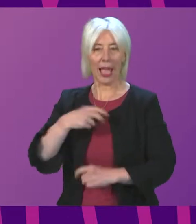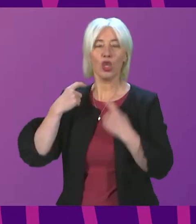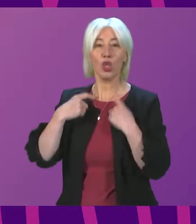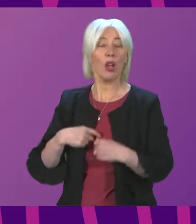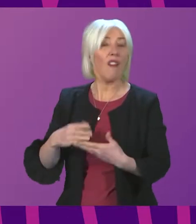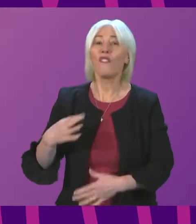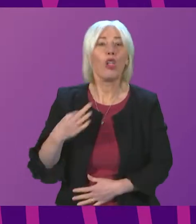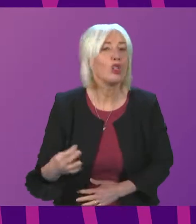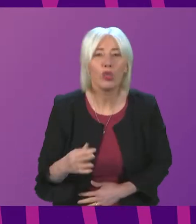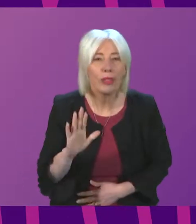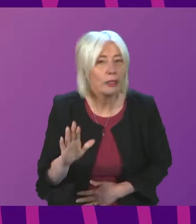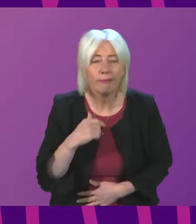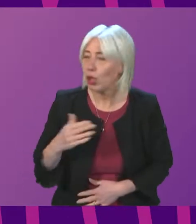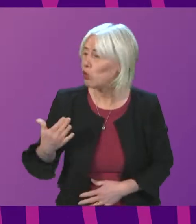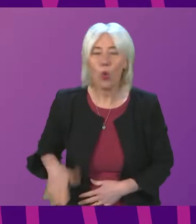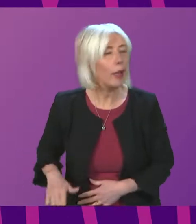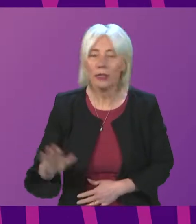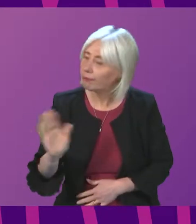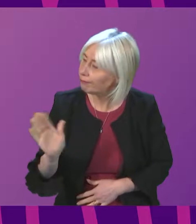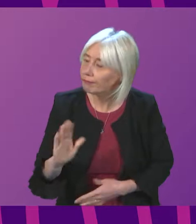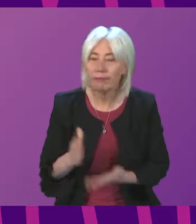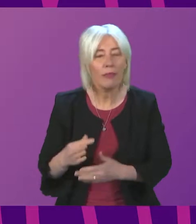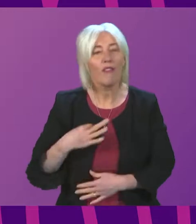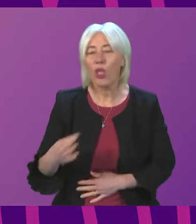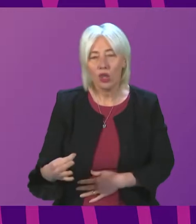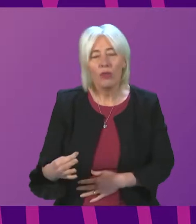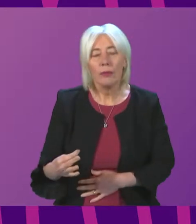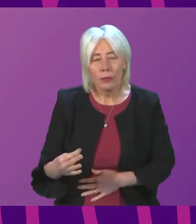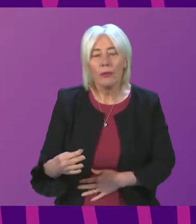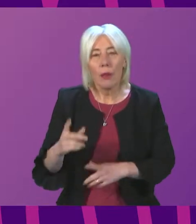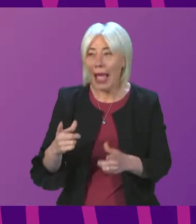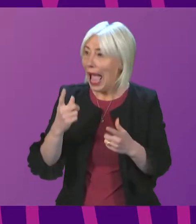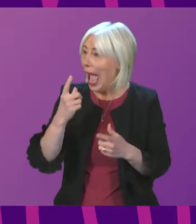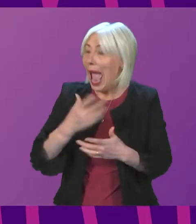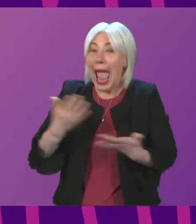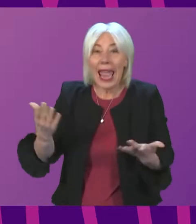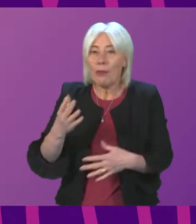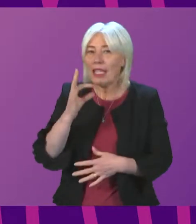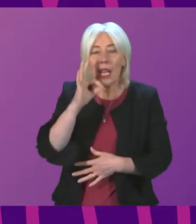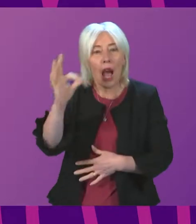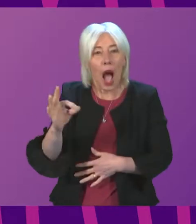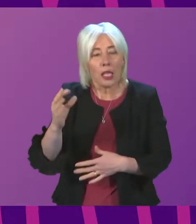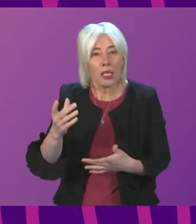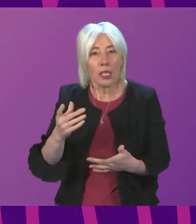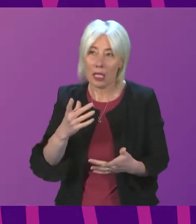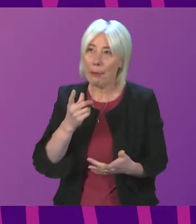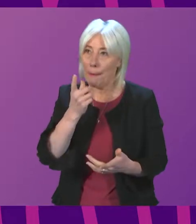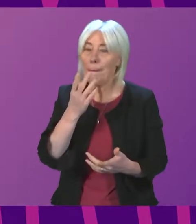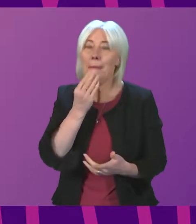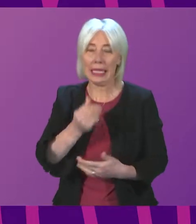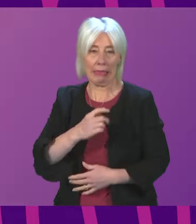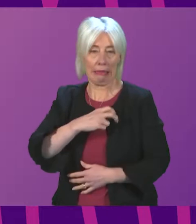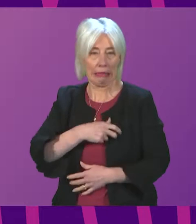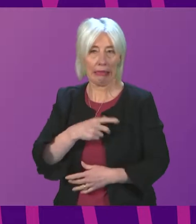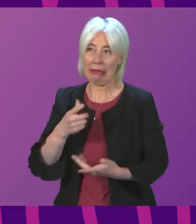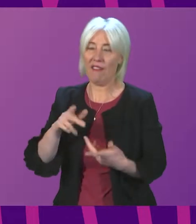voluntary. People are not required to do it and, of course, anybody can request these materials if they think it would help. We